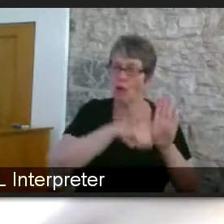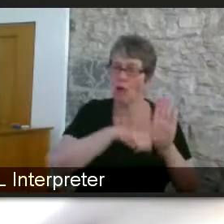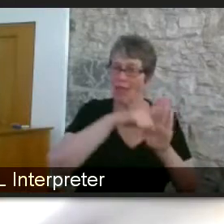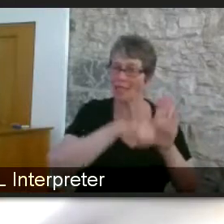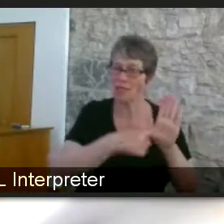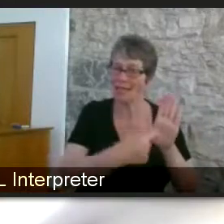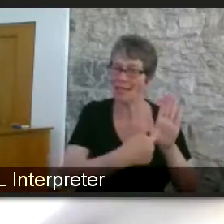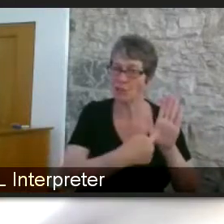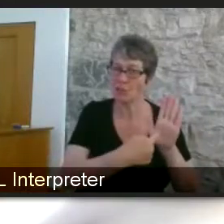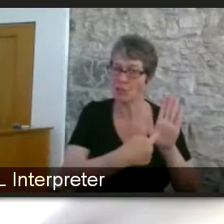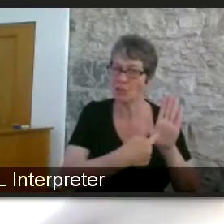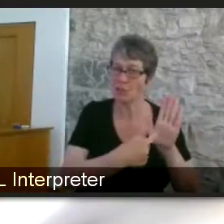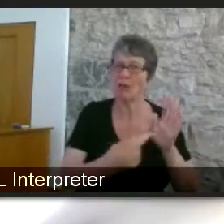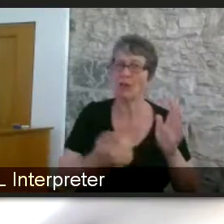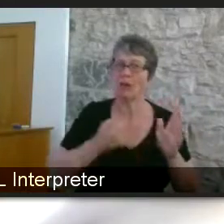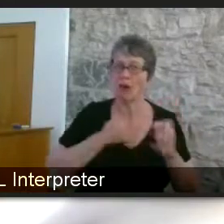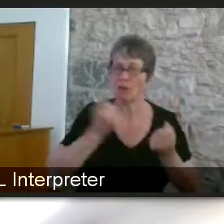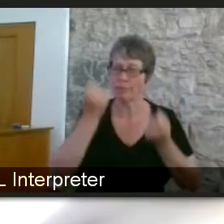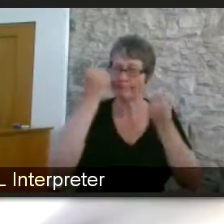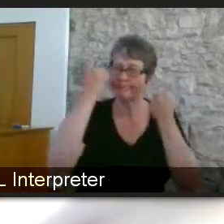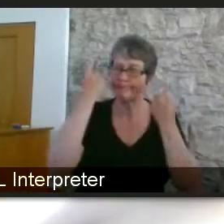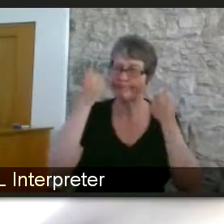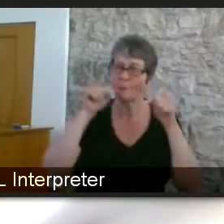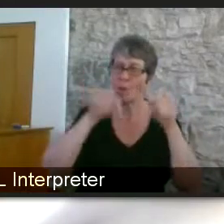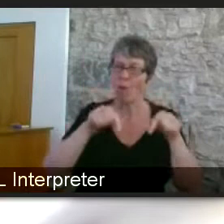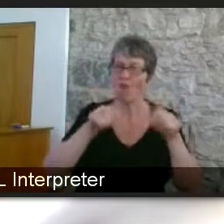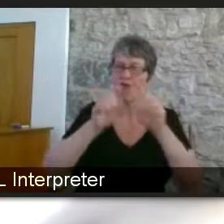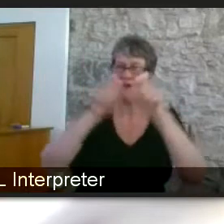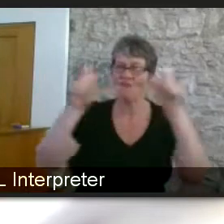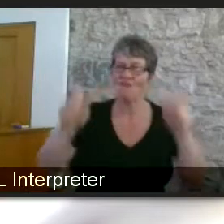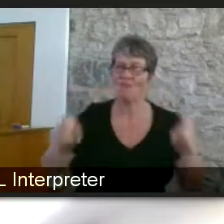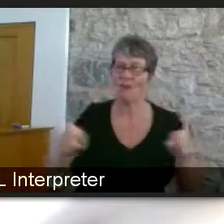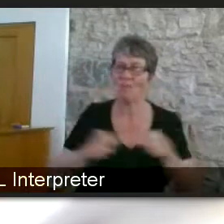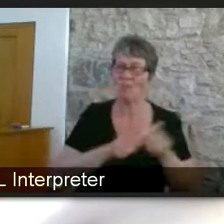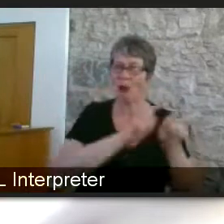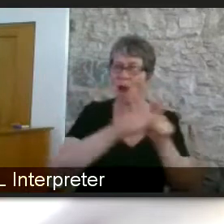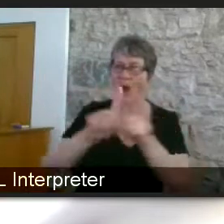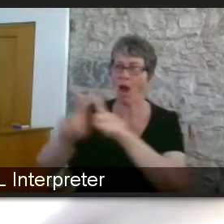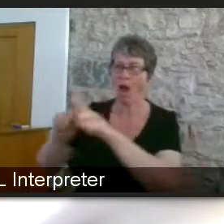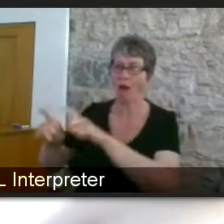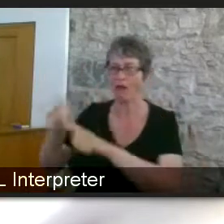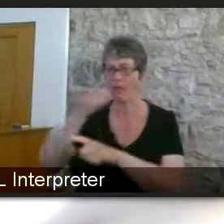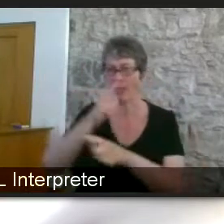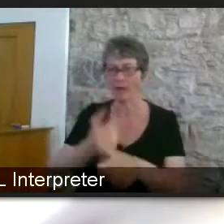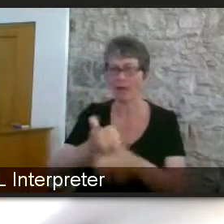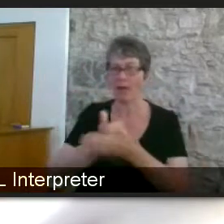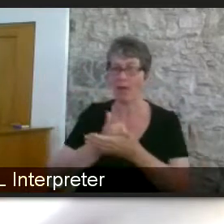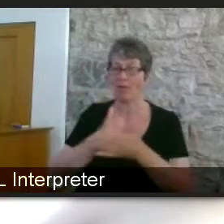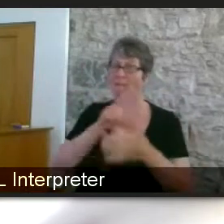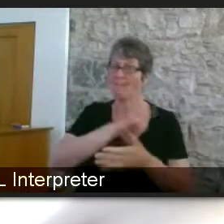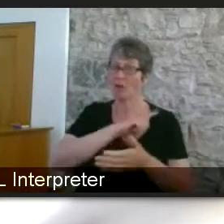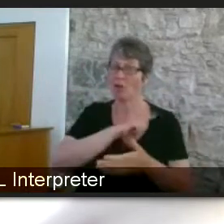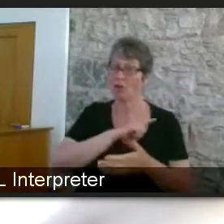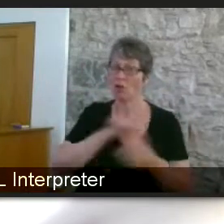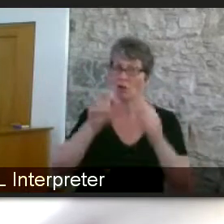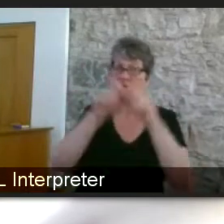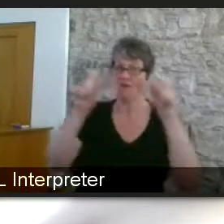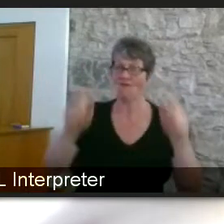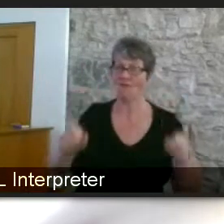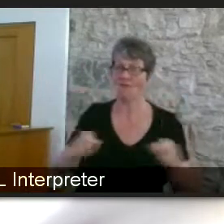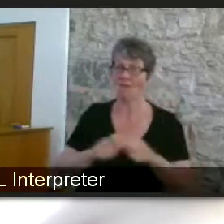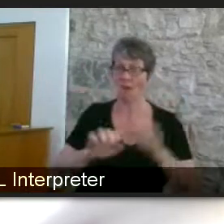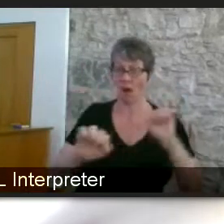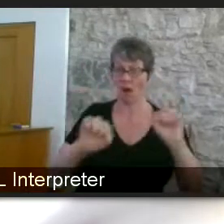how this stuff works and whatever frameworks we have is typically all sitting you know within you know within the public sector so i think to bella